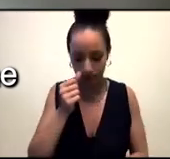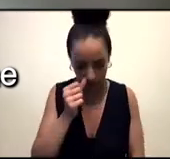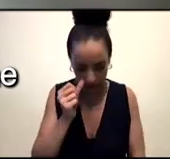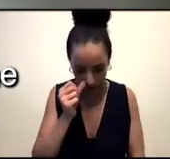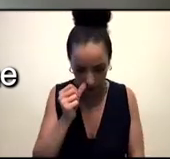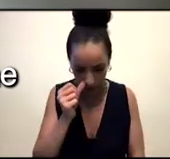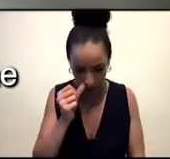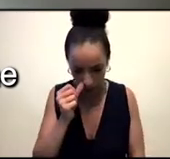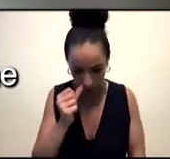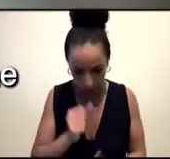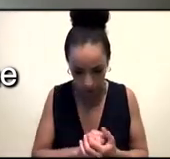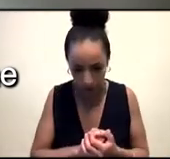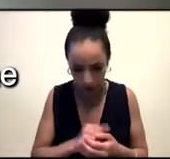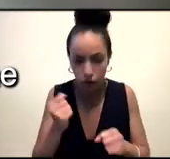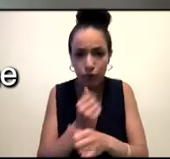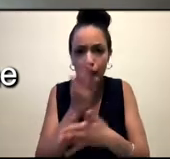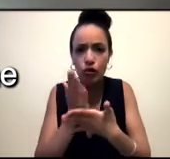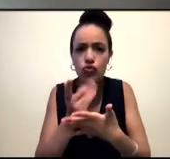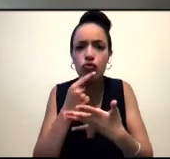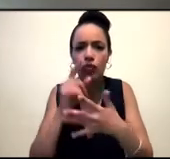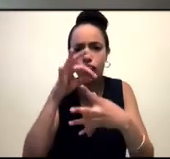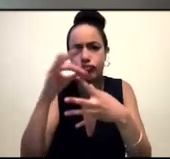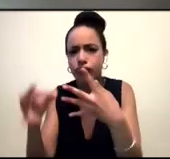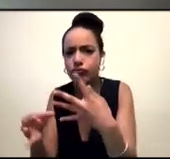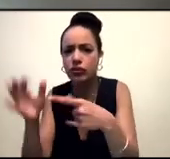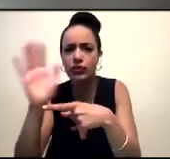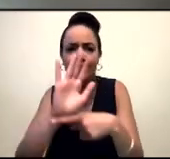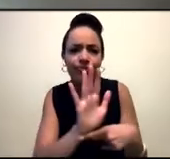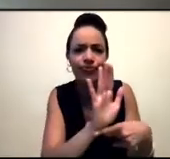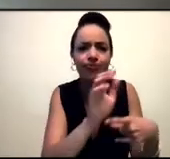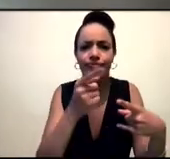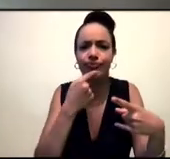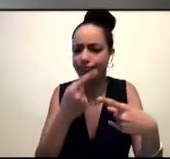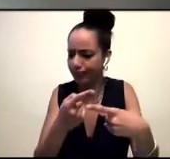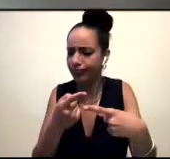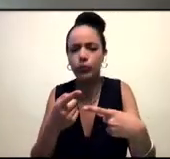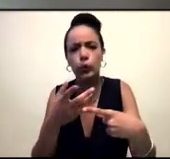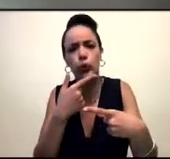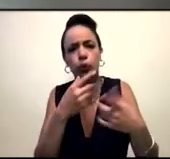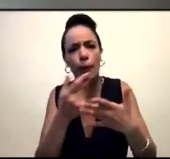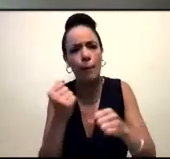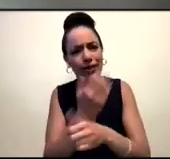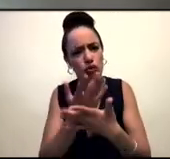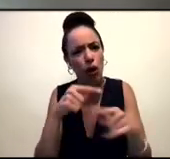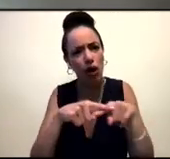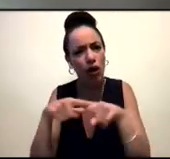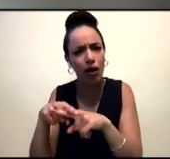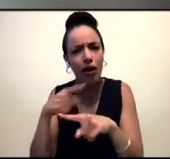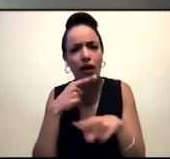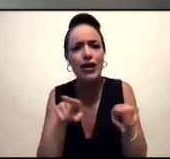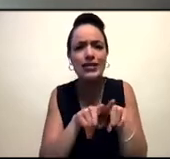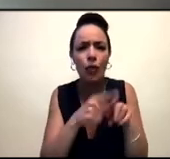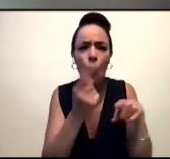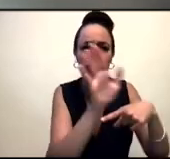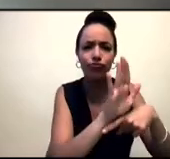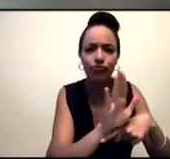of breaking the mould. We've got Lady Parts by Nidal Manzour, which has come out on Channel 4, which is a real varied representation of